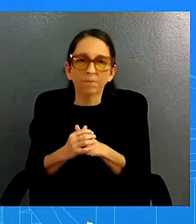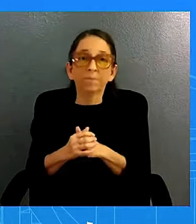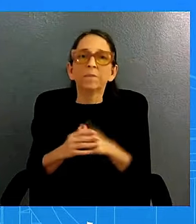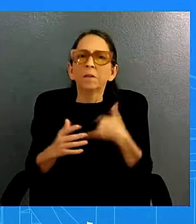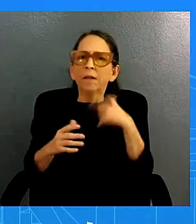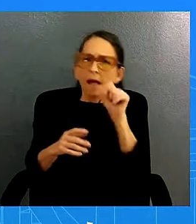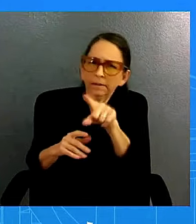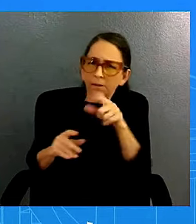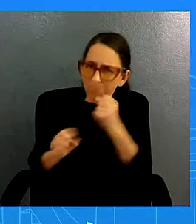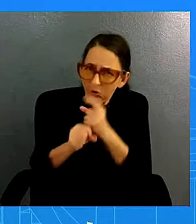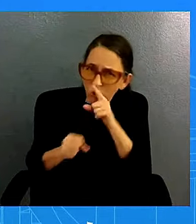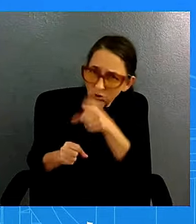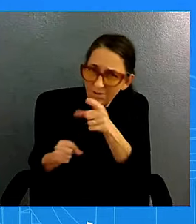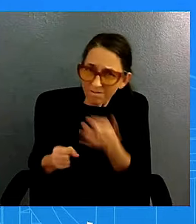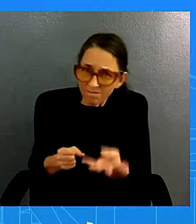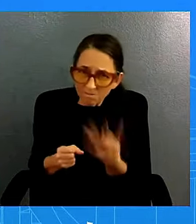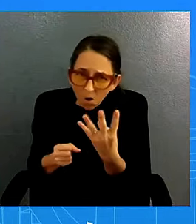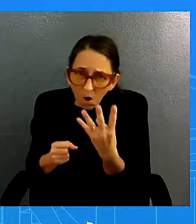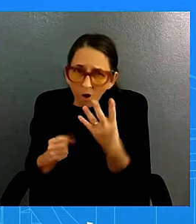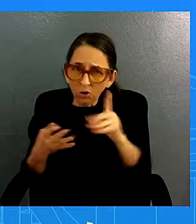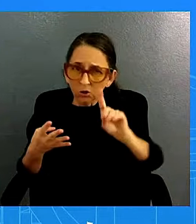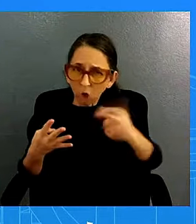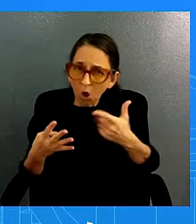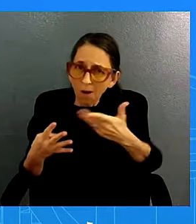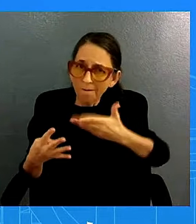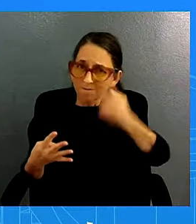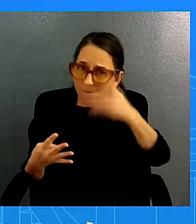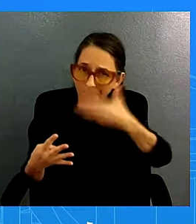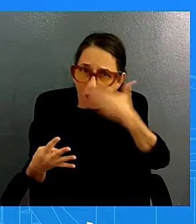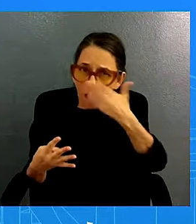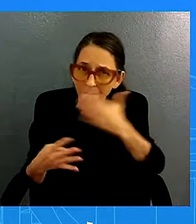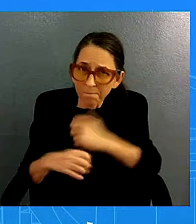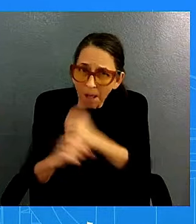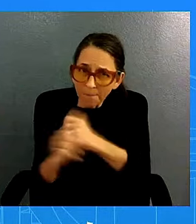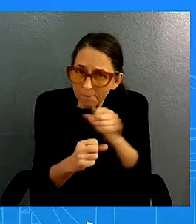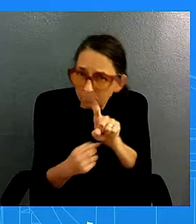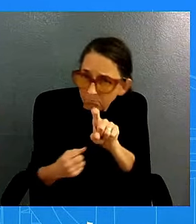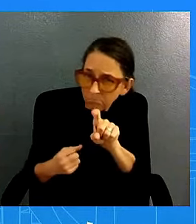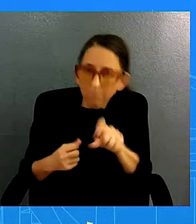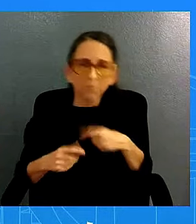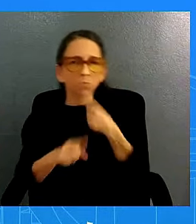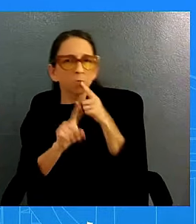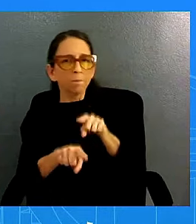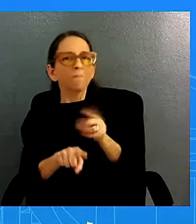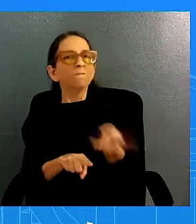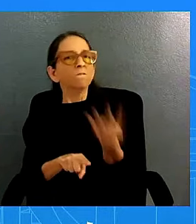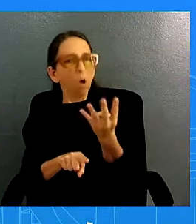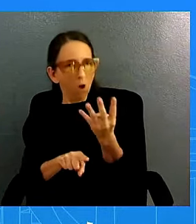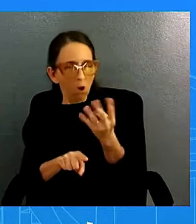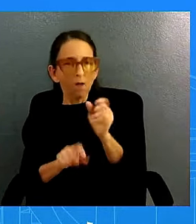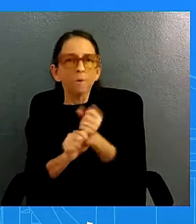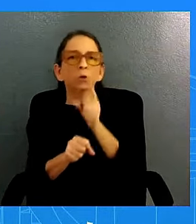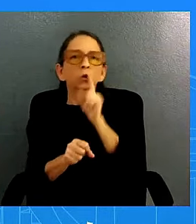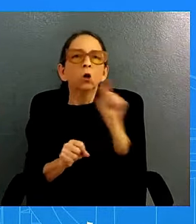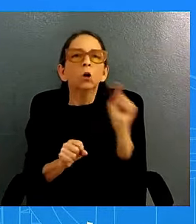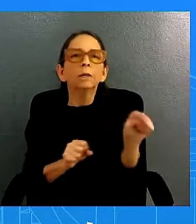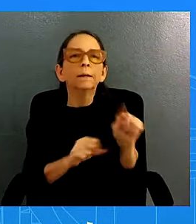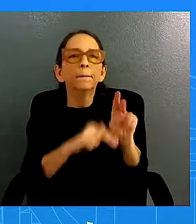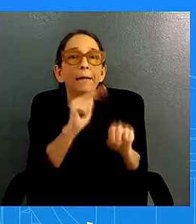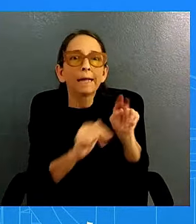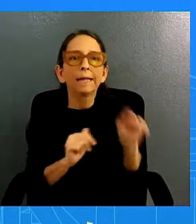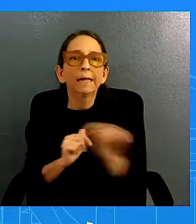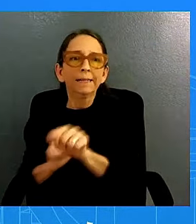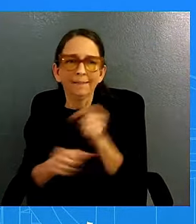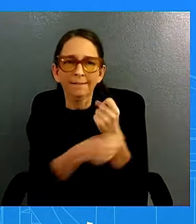dogs to help the community ensure buildings are safe and they respond to incoming threats requested by the community do you know or is that a